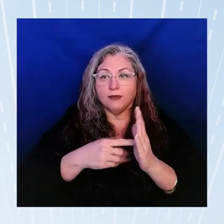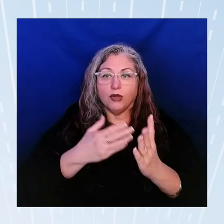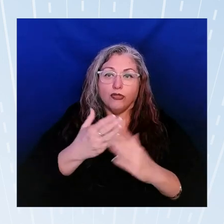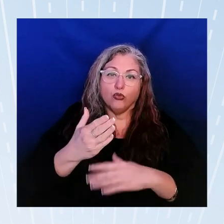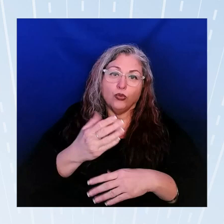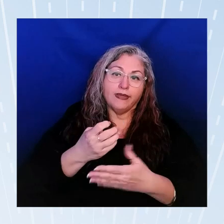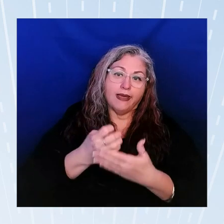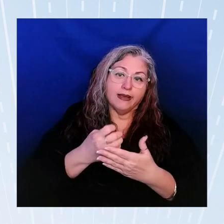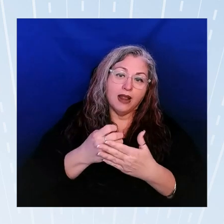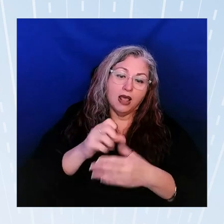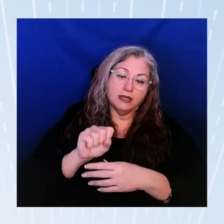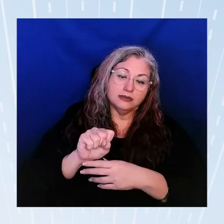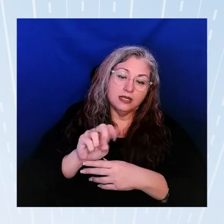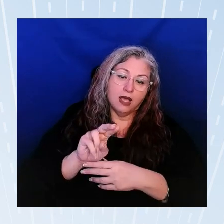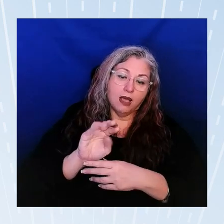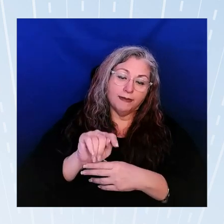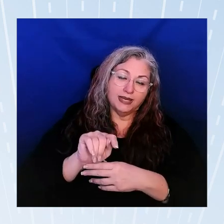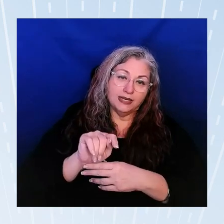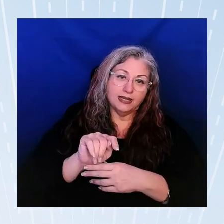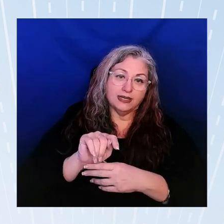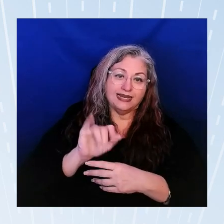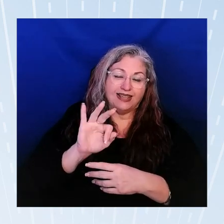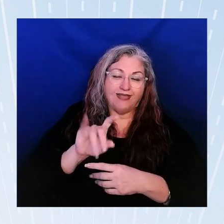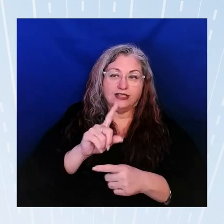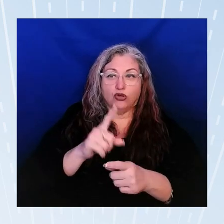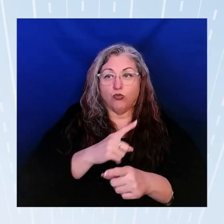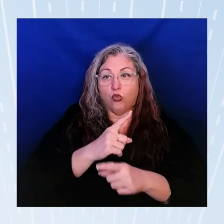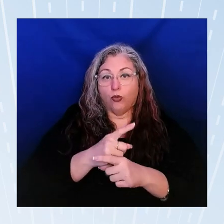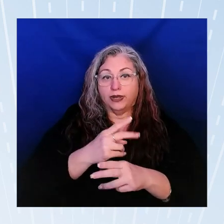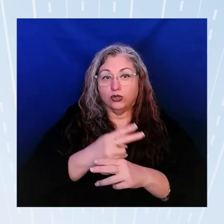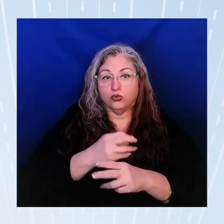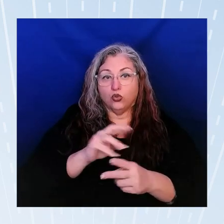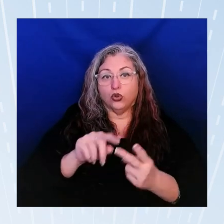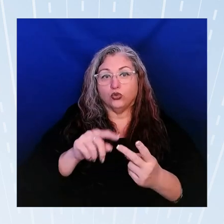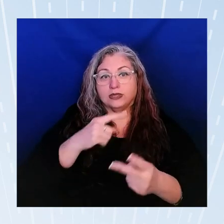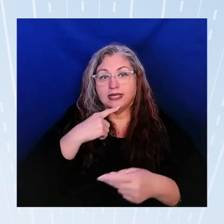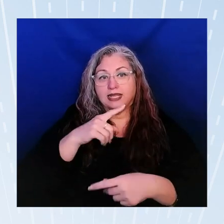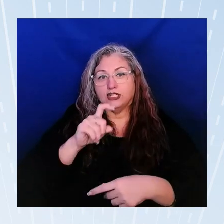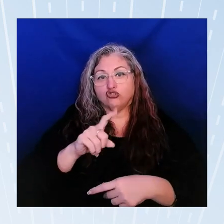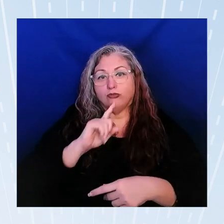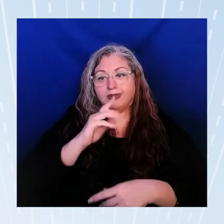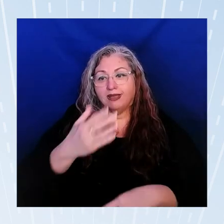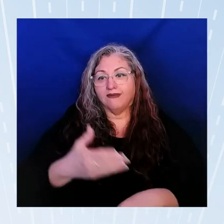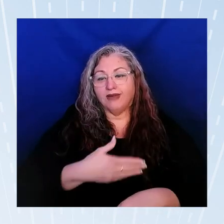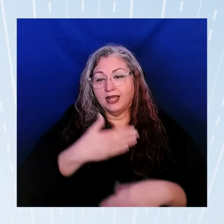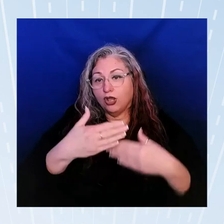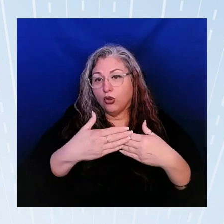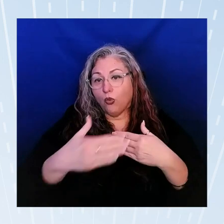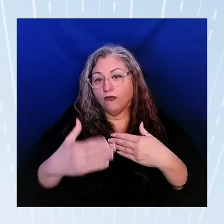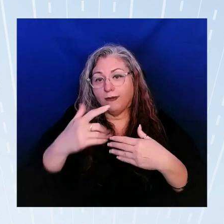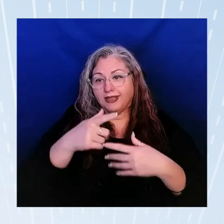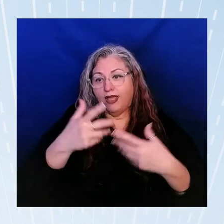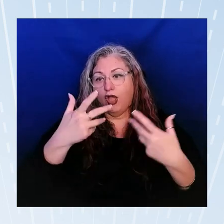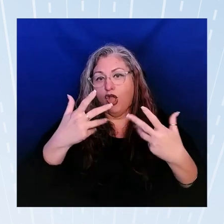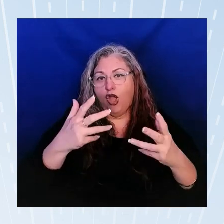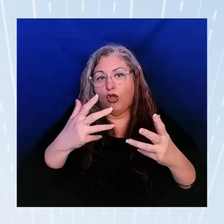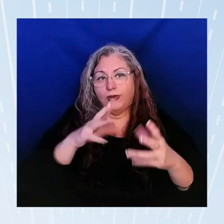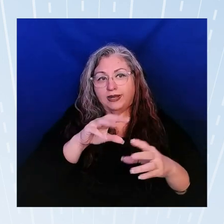summits if that's again if that's the appropriate use or if saying that you know they should be invited going forward since they're already in play